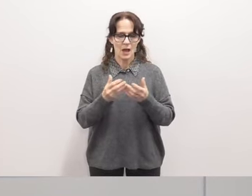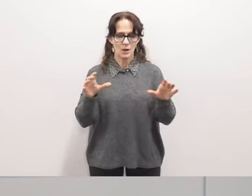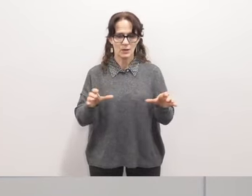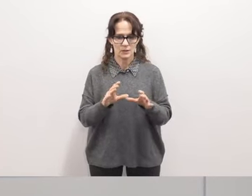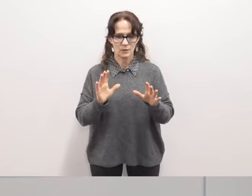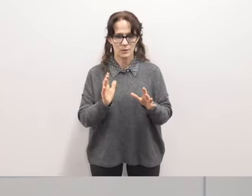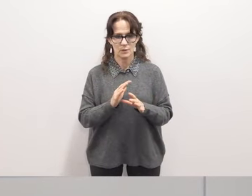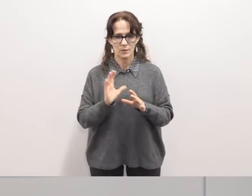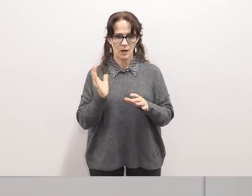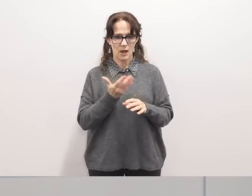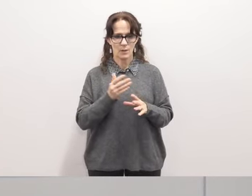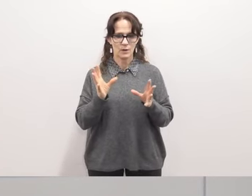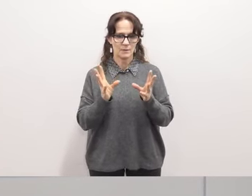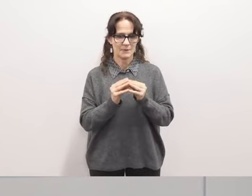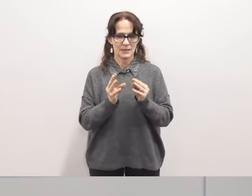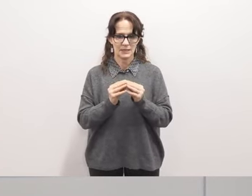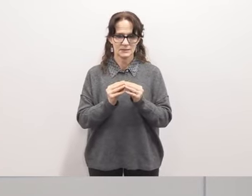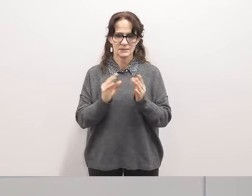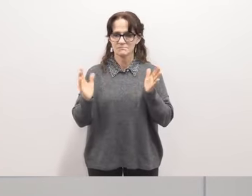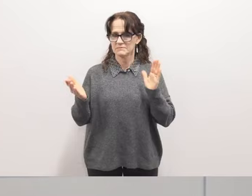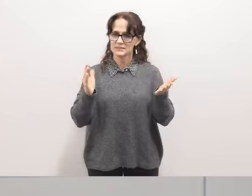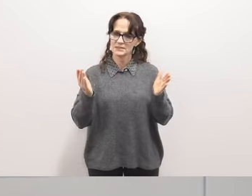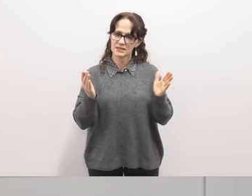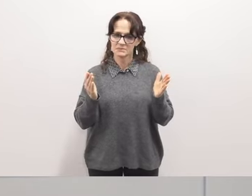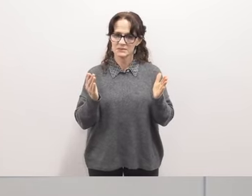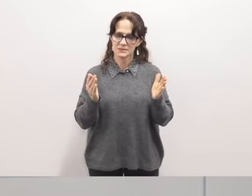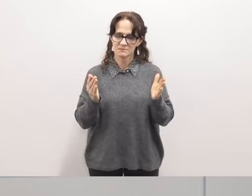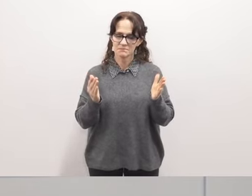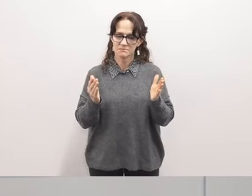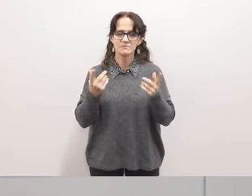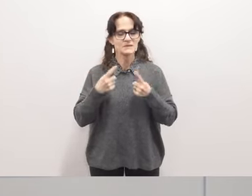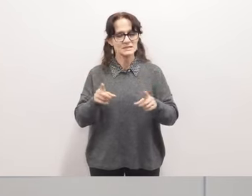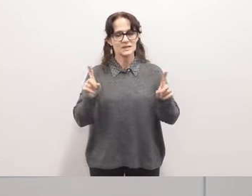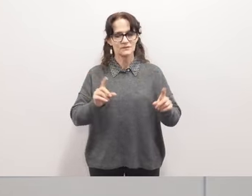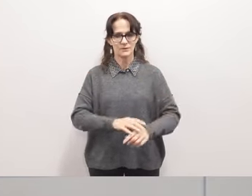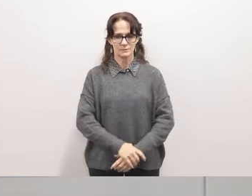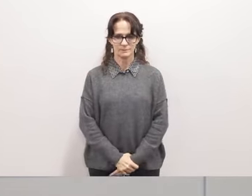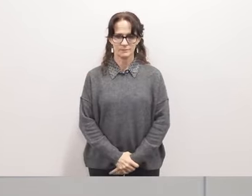meetings and uh it seems to me that it's been very successful